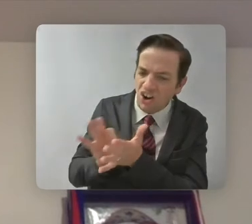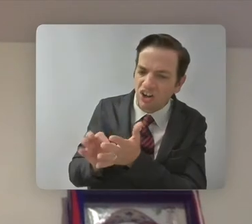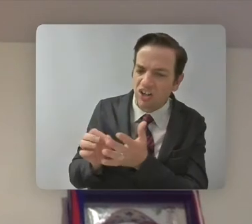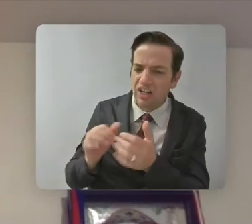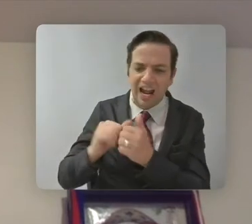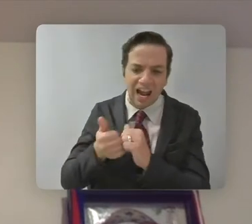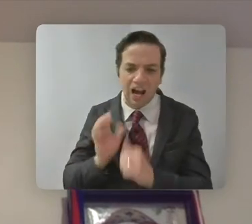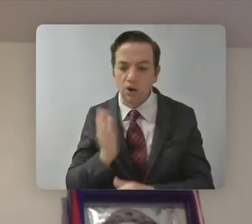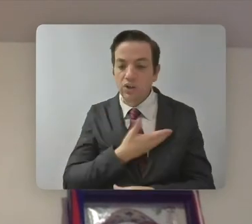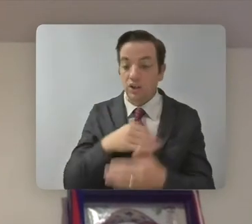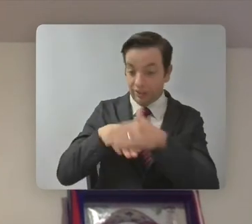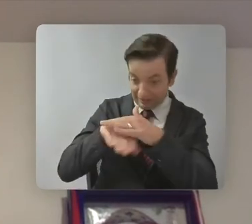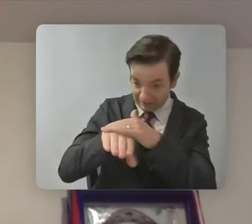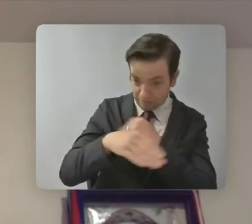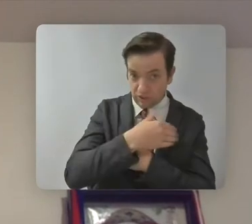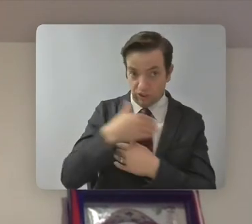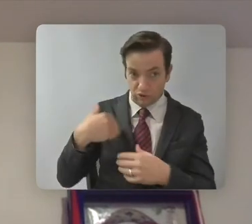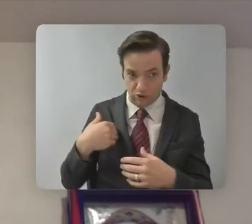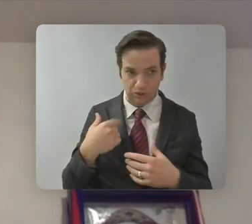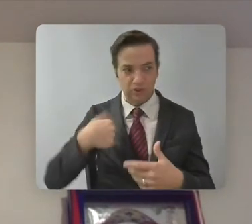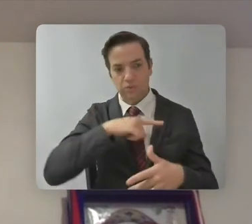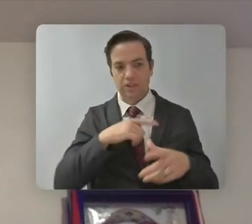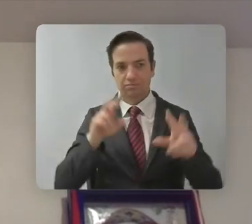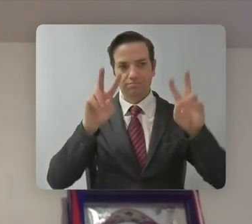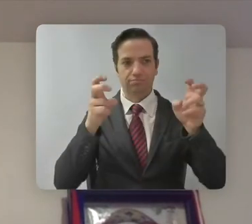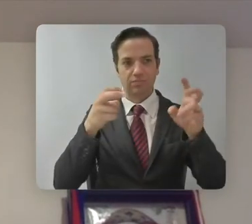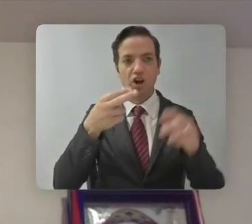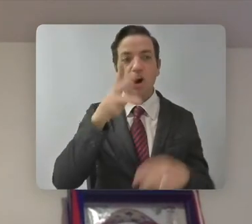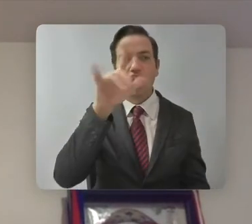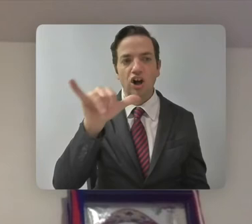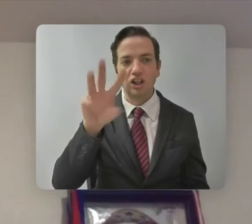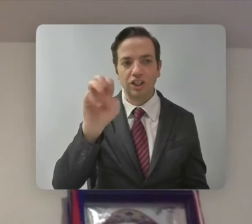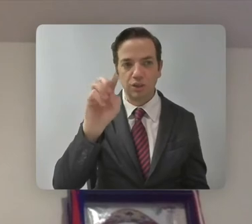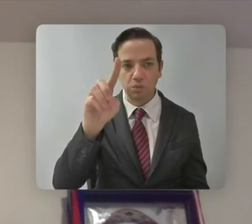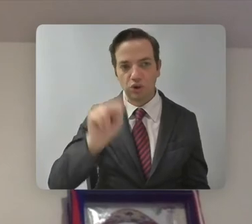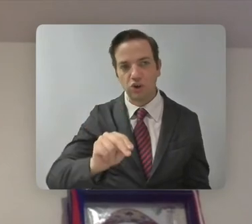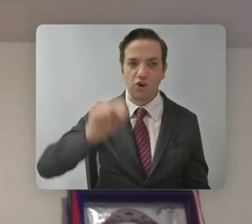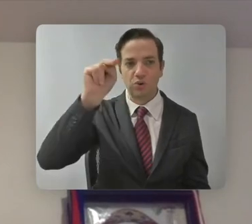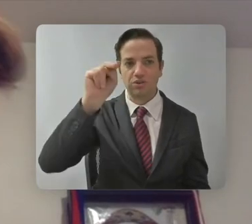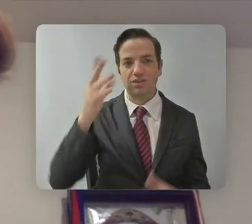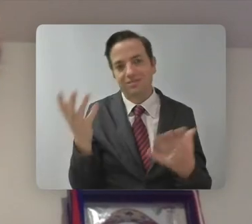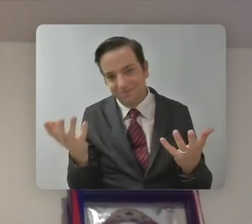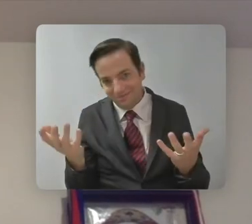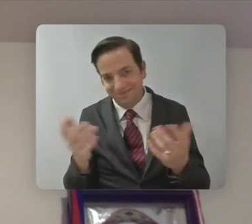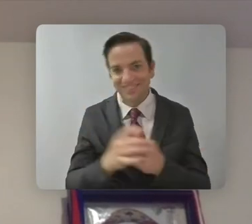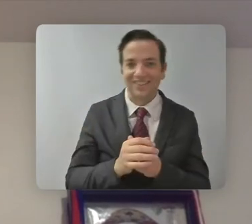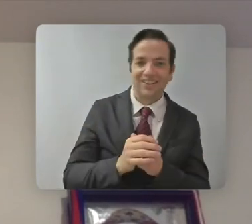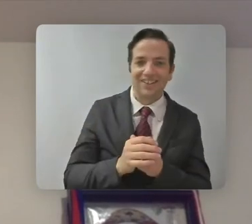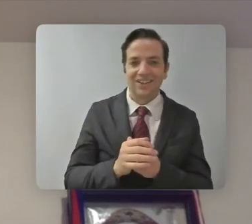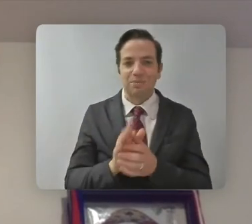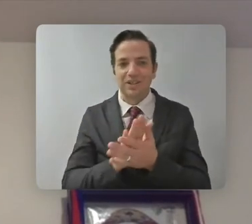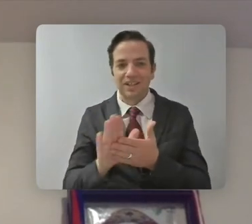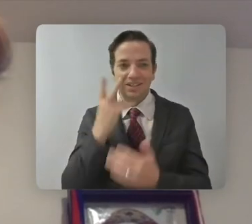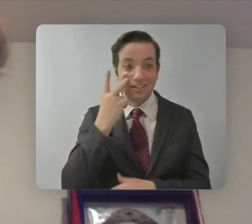where we do a lot of film and TV here. So it would be great to kind of see how accessible Toronto is for